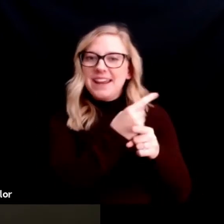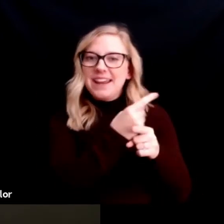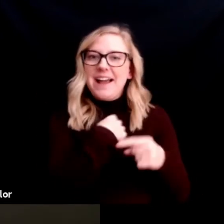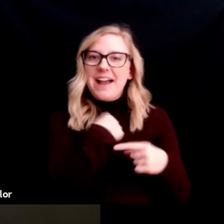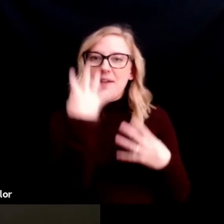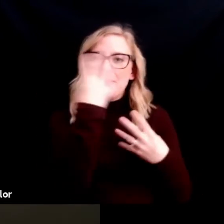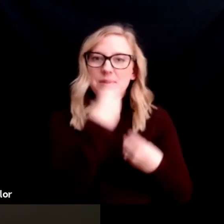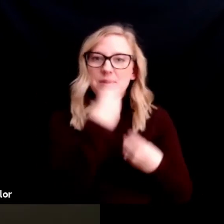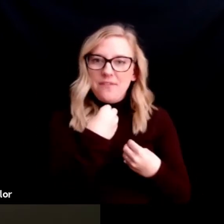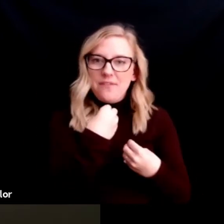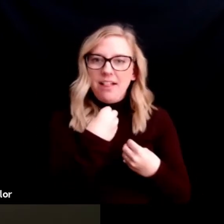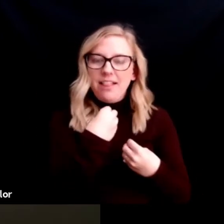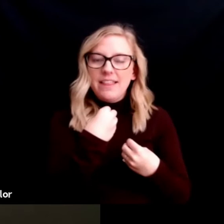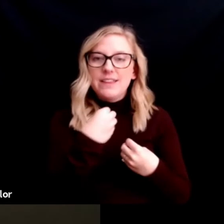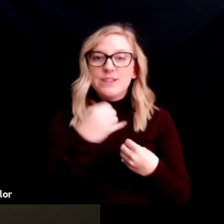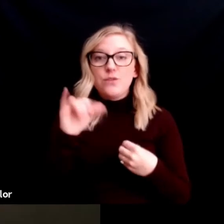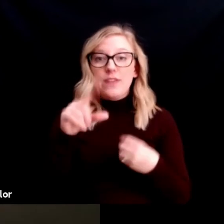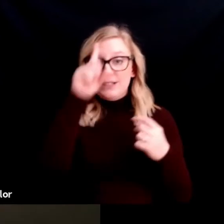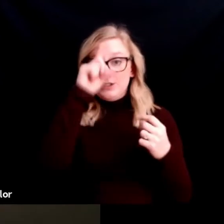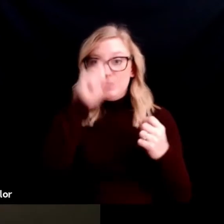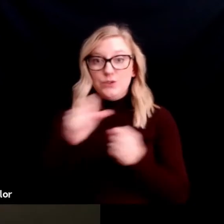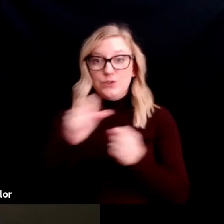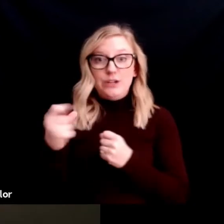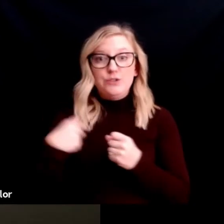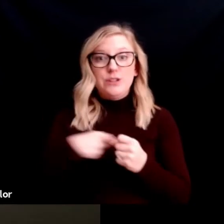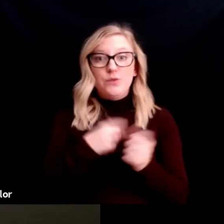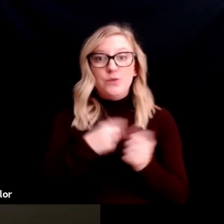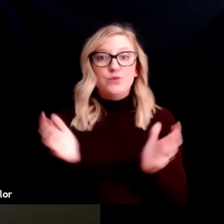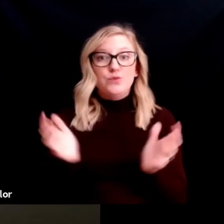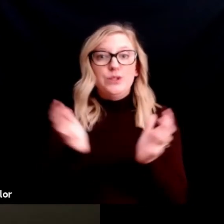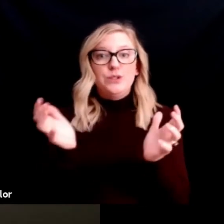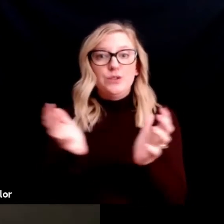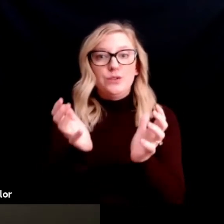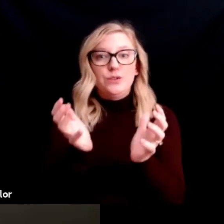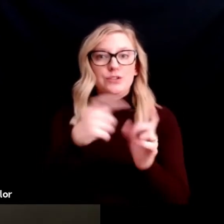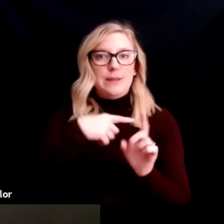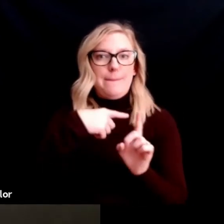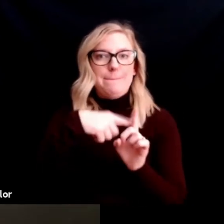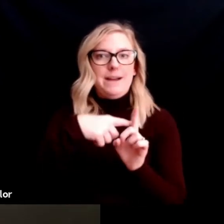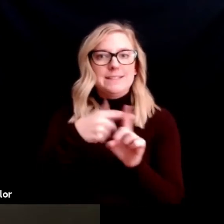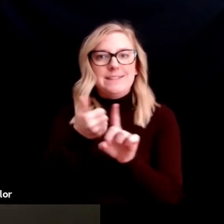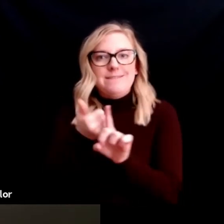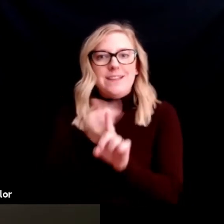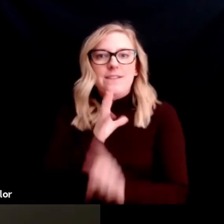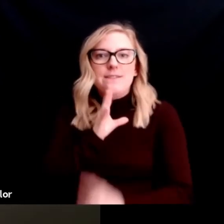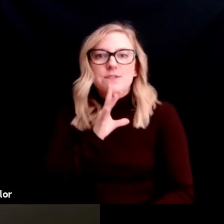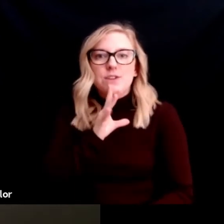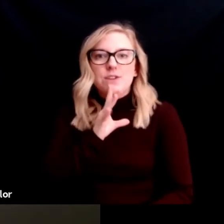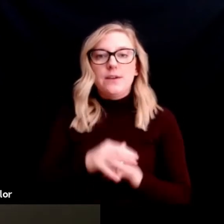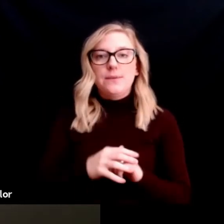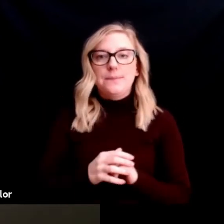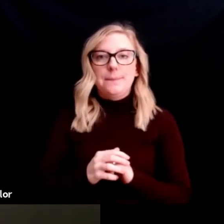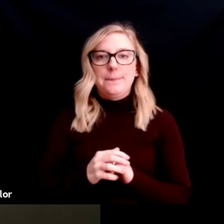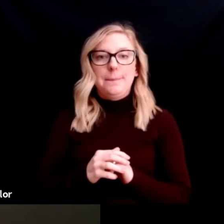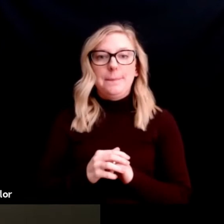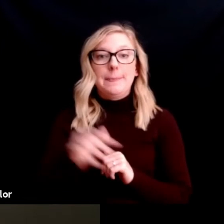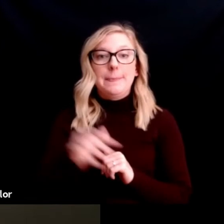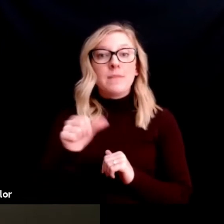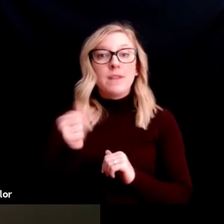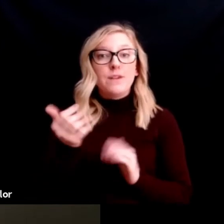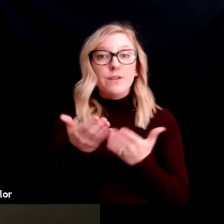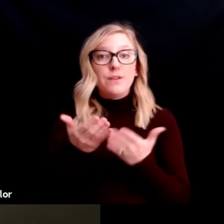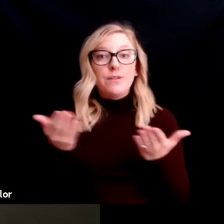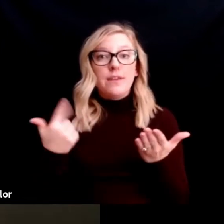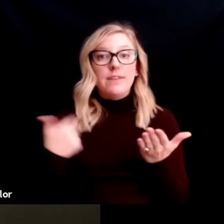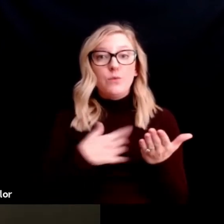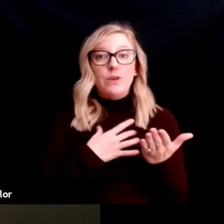strategy that we encourage is that positive self-talk. Another thing that we like to share